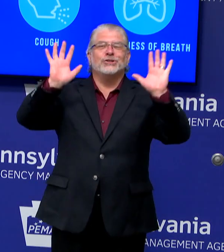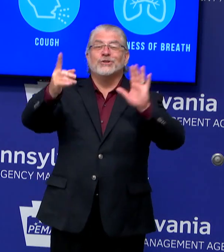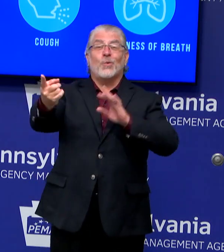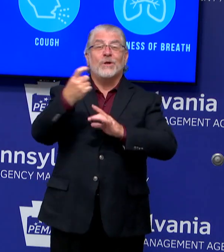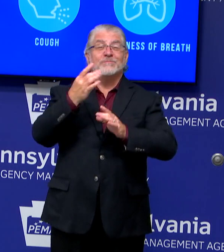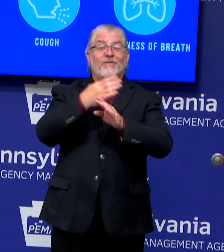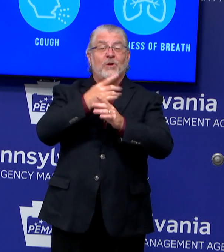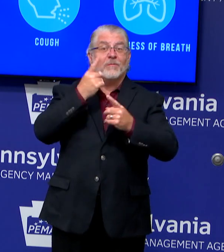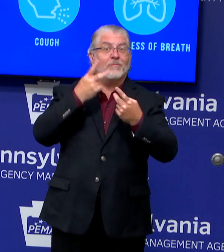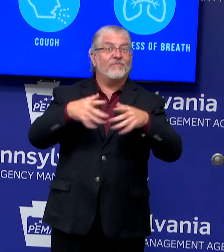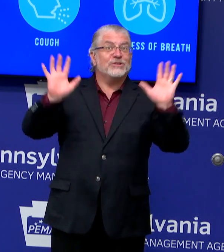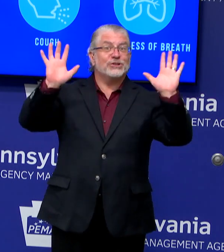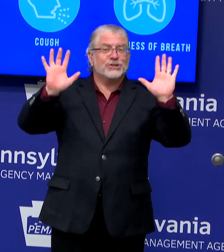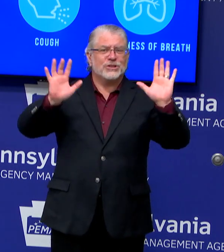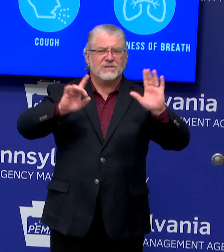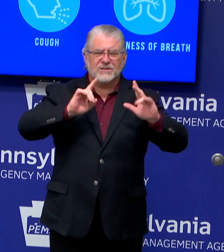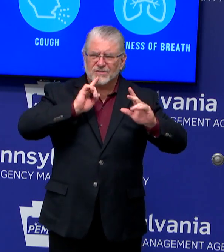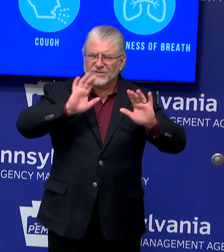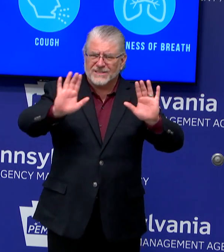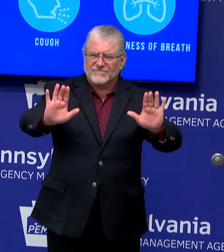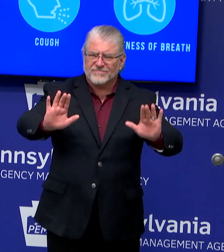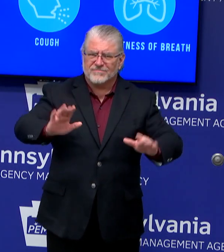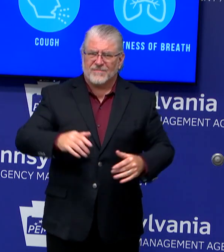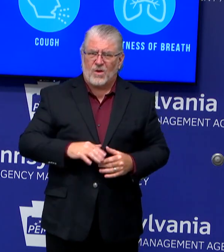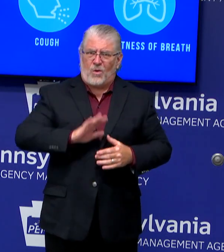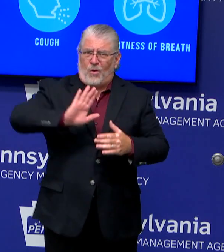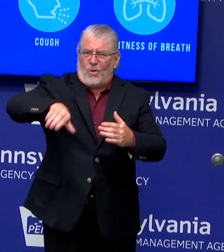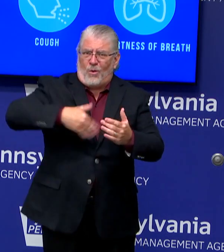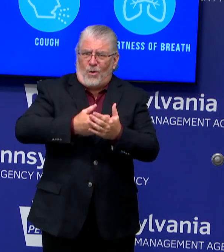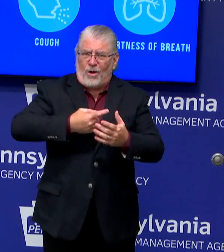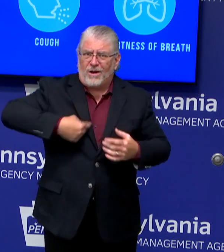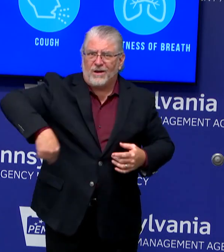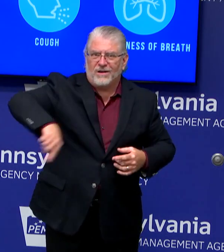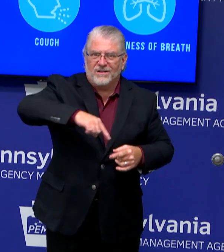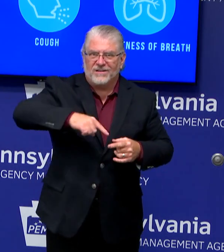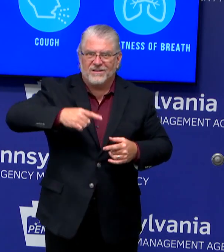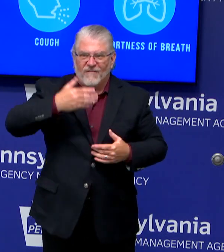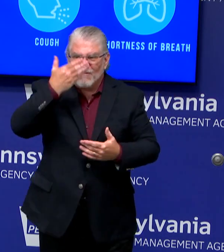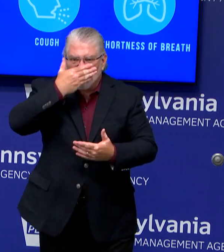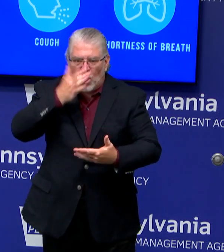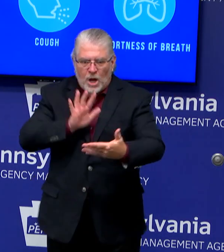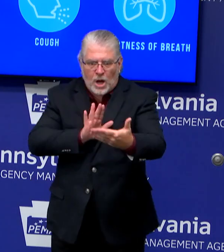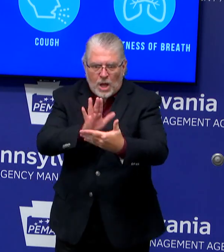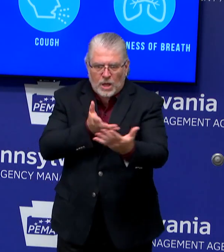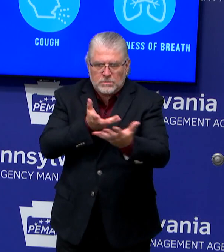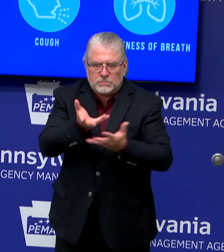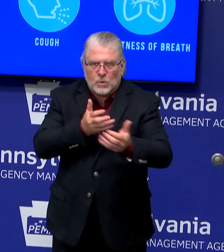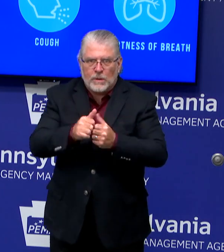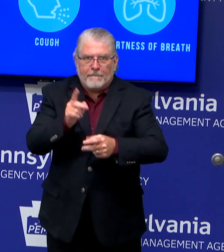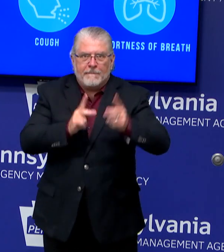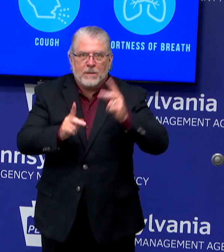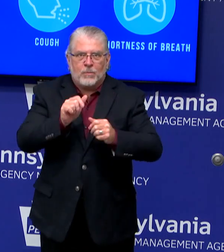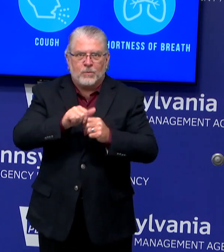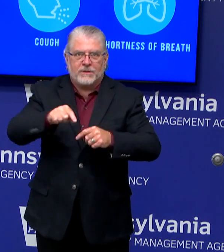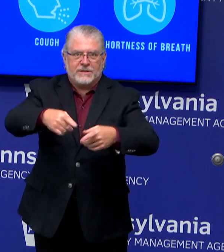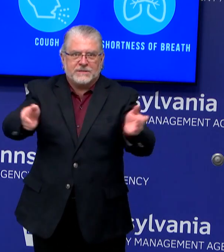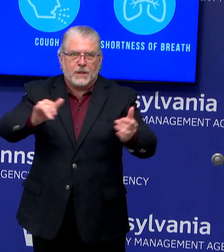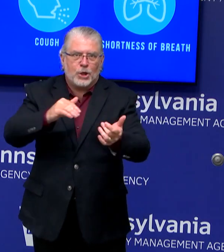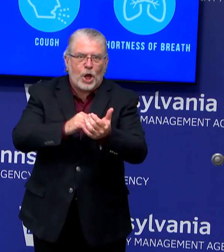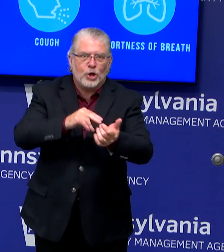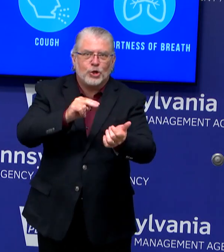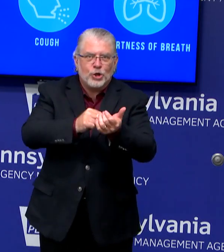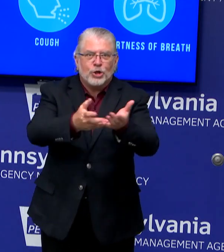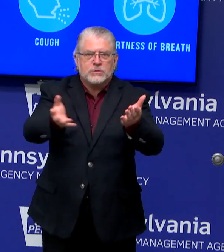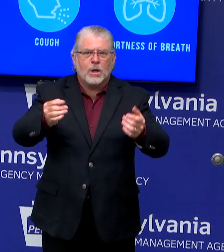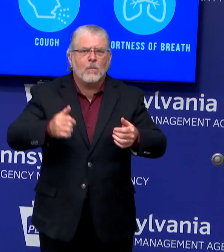lines. And it's not going to be a matter of a policy. Yeah, mean, we bought time, so policies